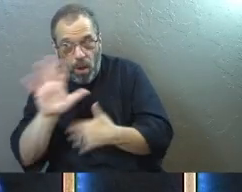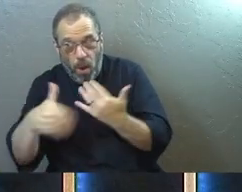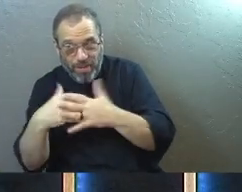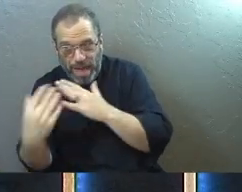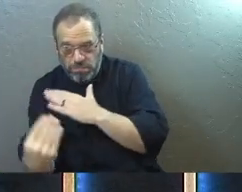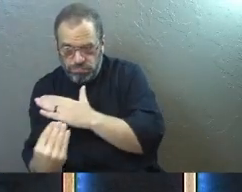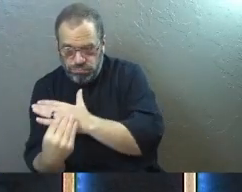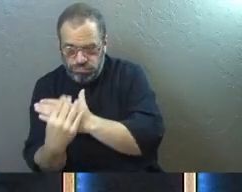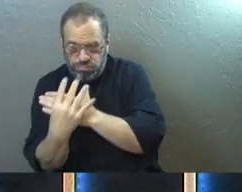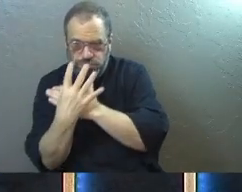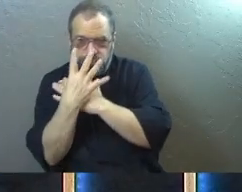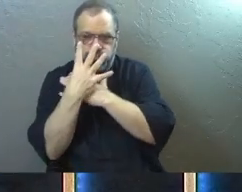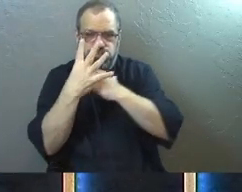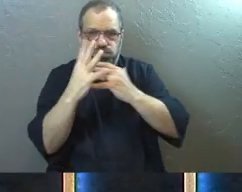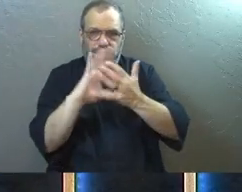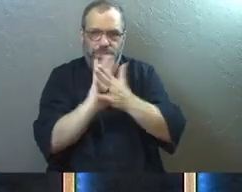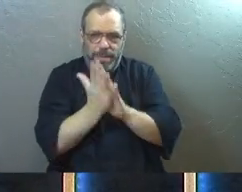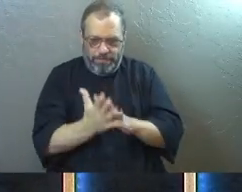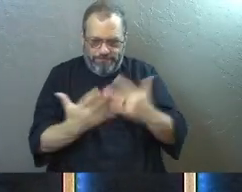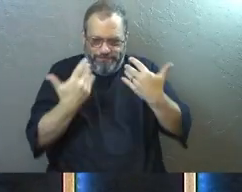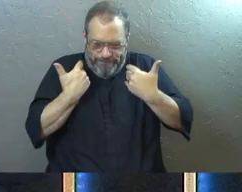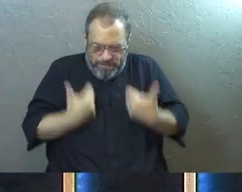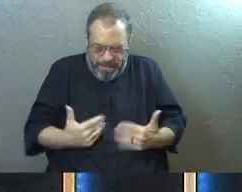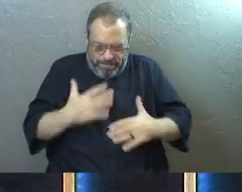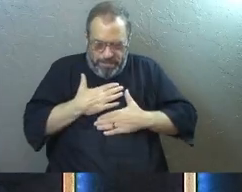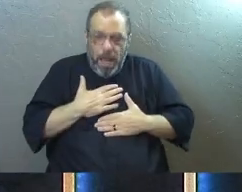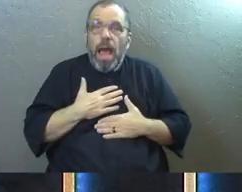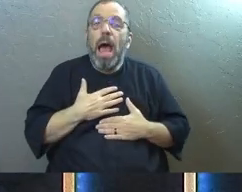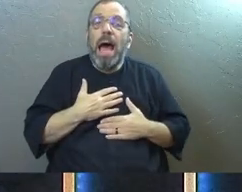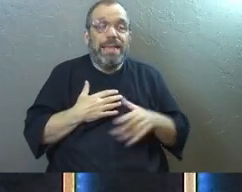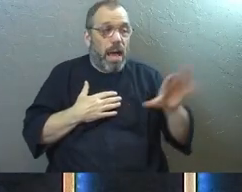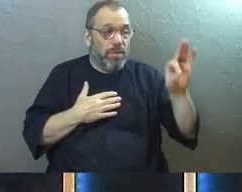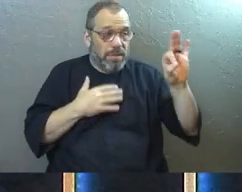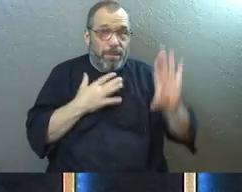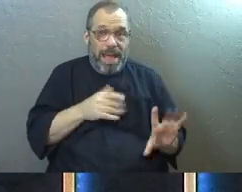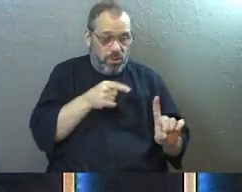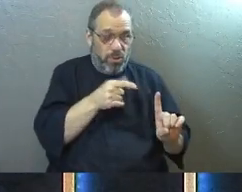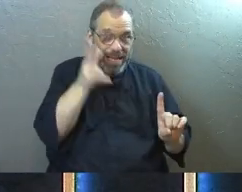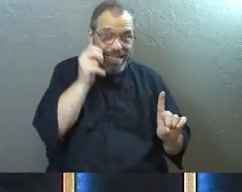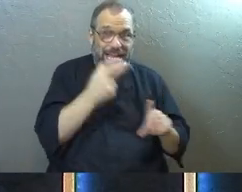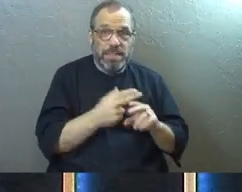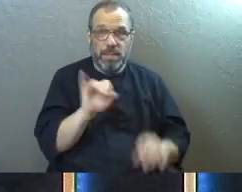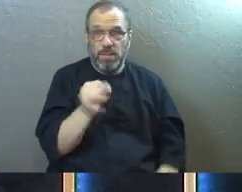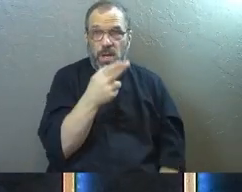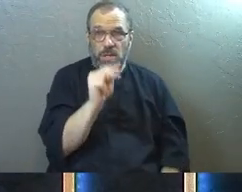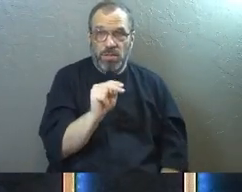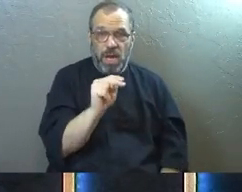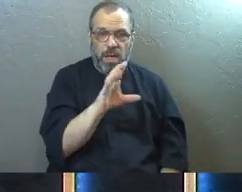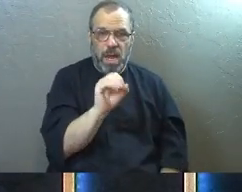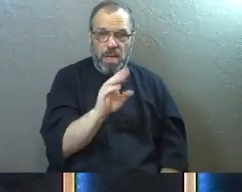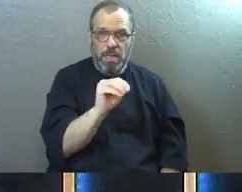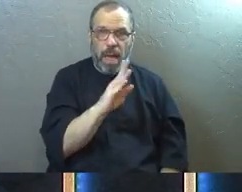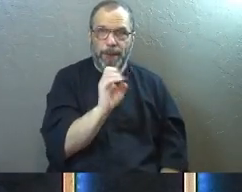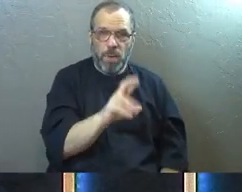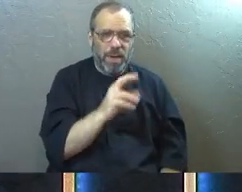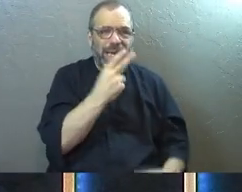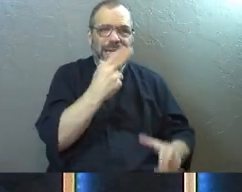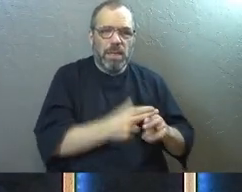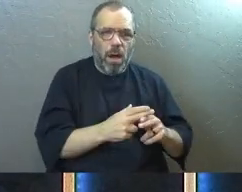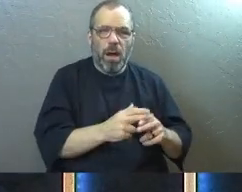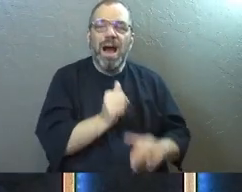those things start to form who I am. And there's a pastor that I listen to all the time. He's great. His name is John Mark Comer. He calls this